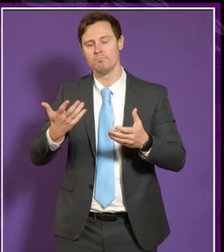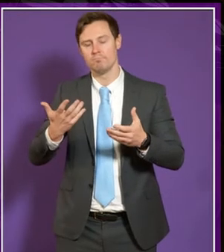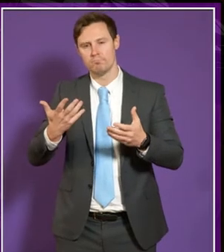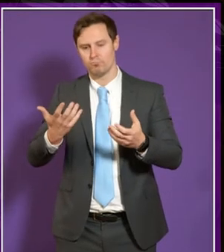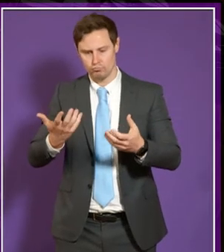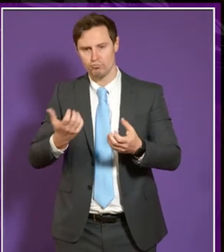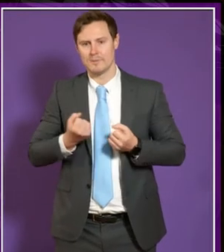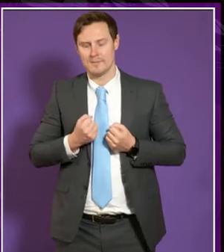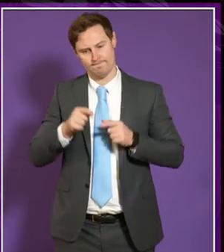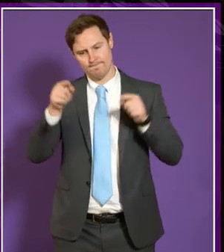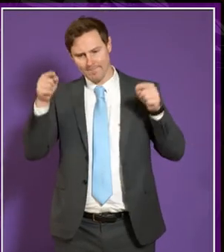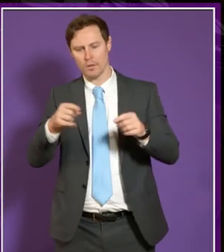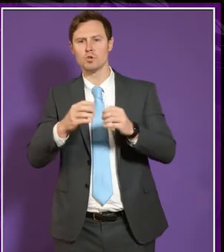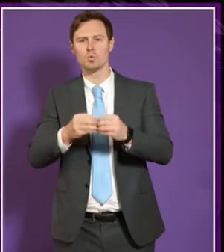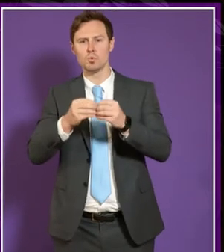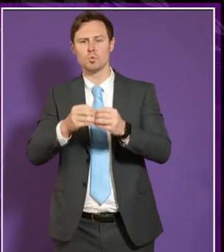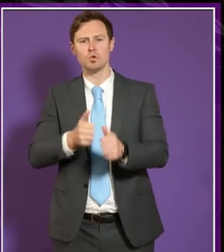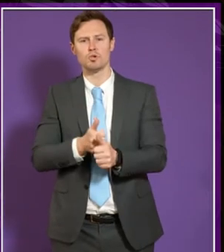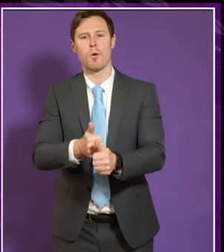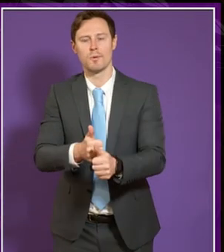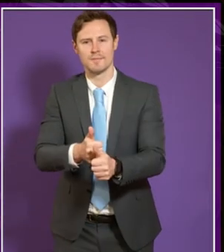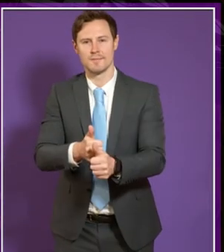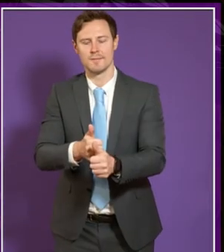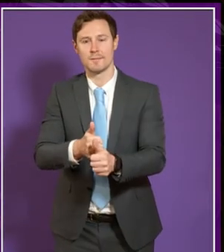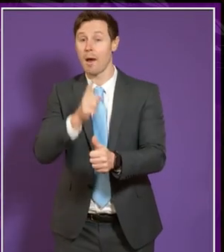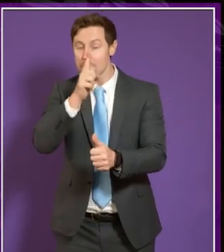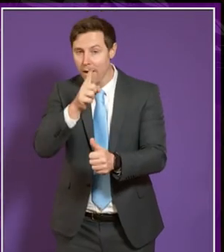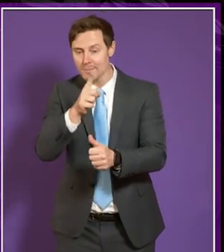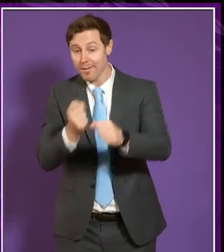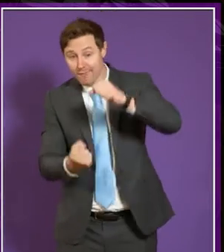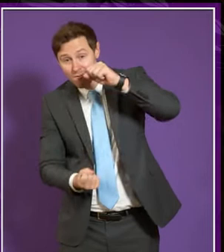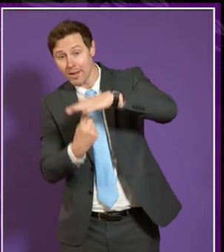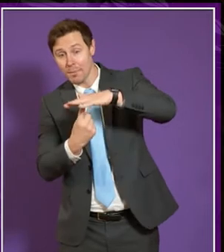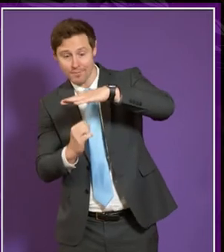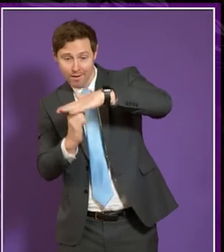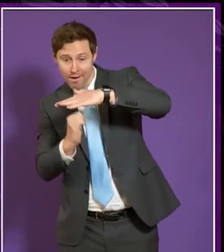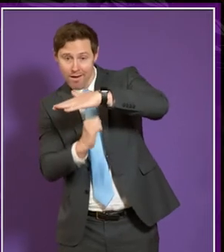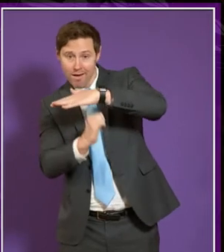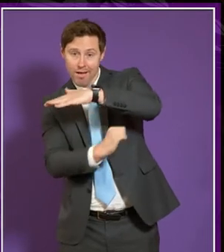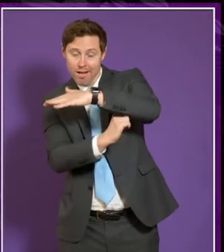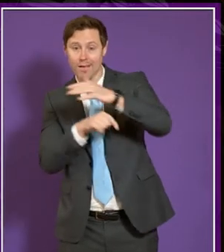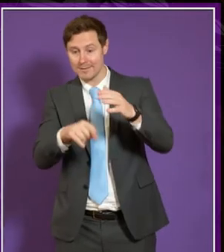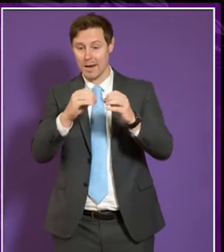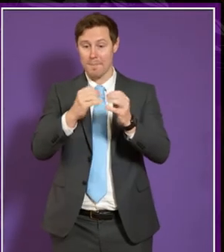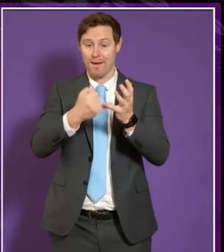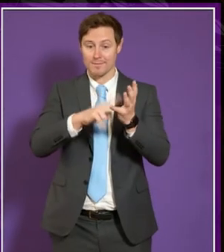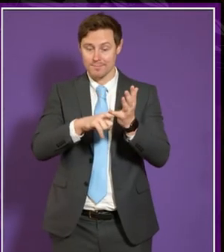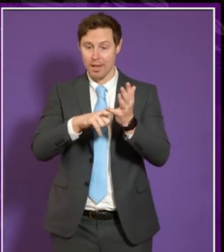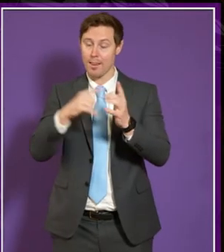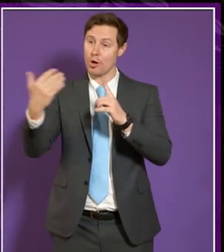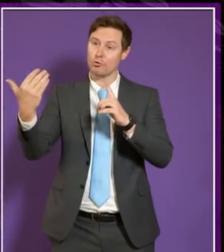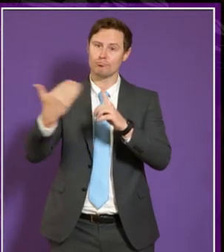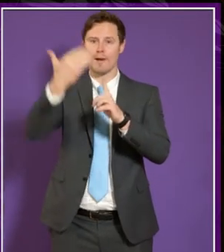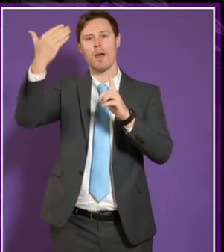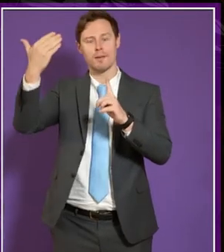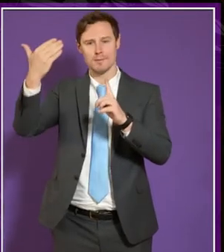that's a kind of a student support issue whereby the fundamentals of the bsl act is you know to get bsl recognized as